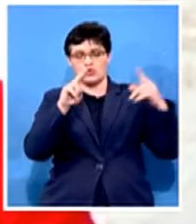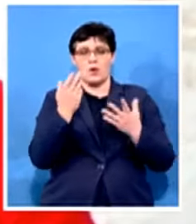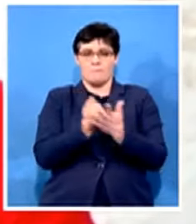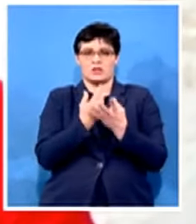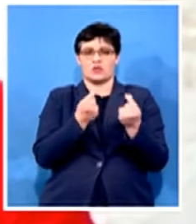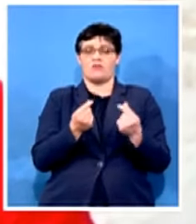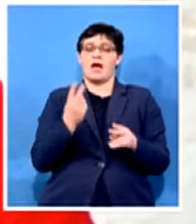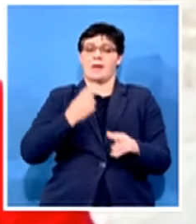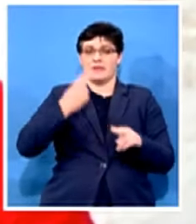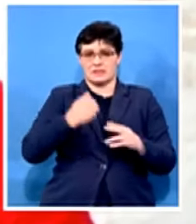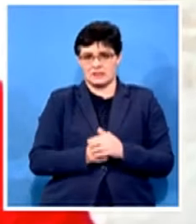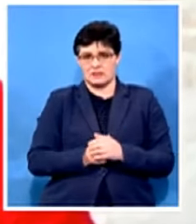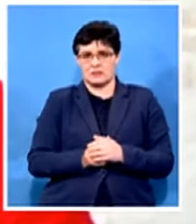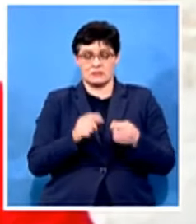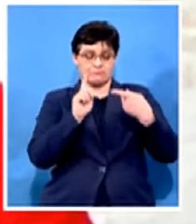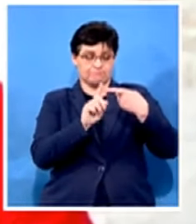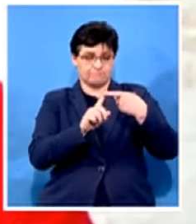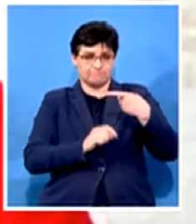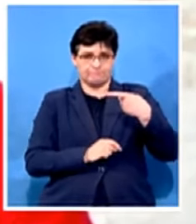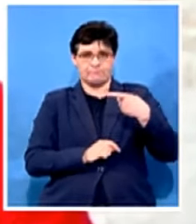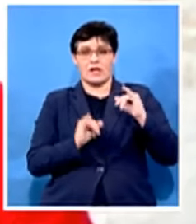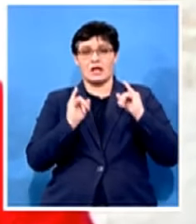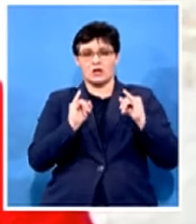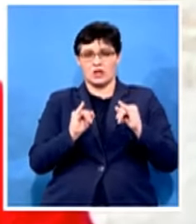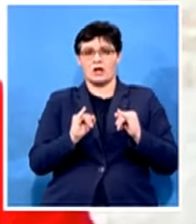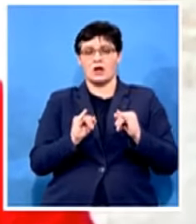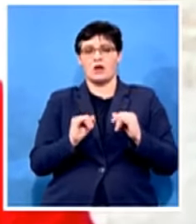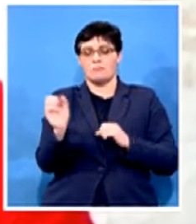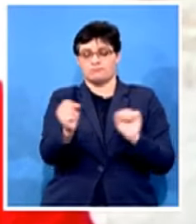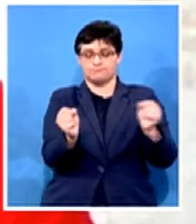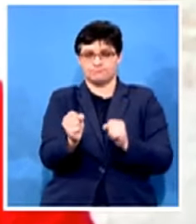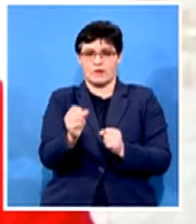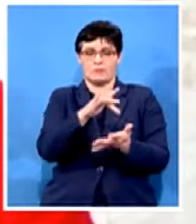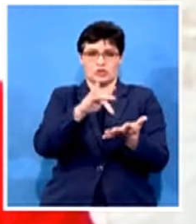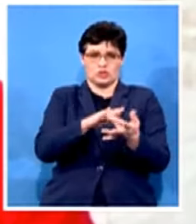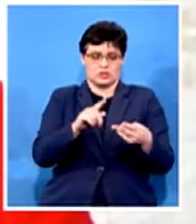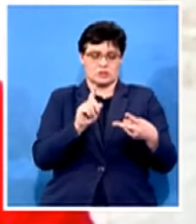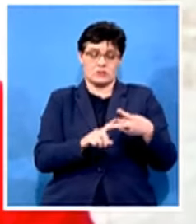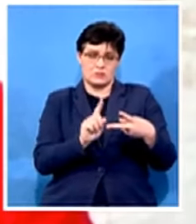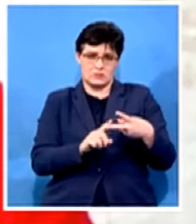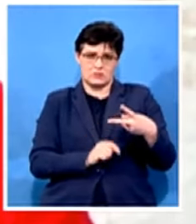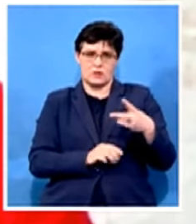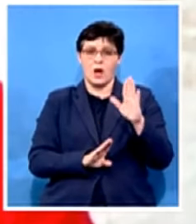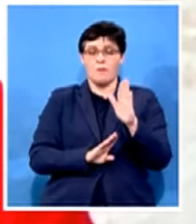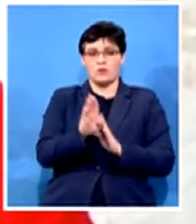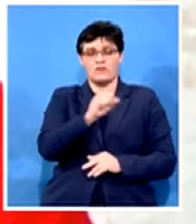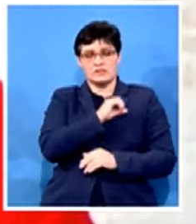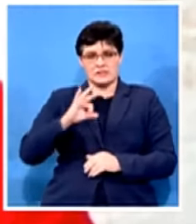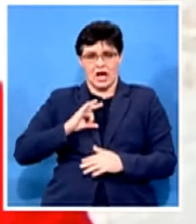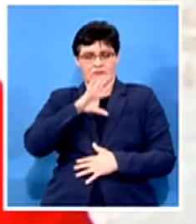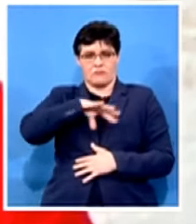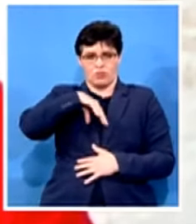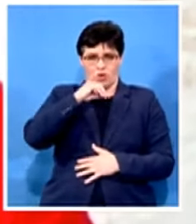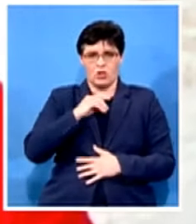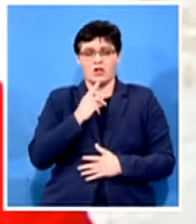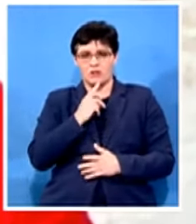the critical feeling of vacant posts two improving staff morale to be his first priority and he did